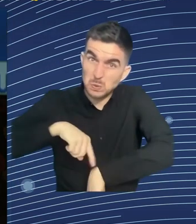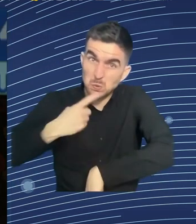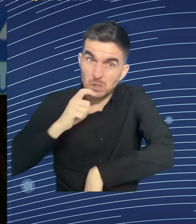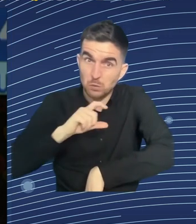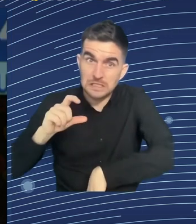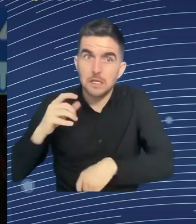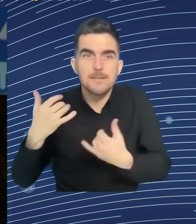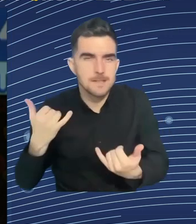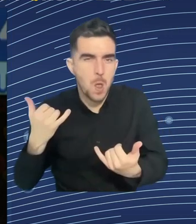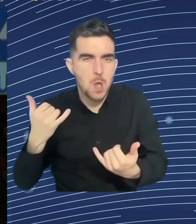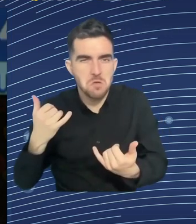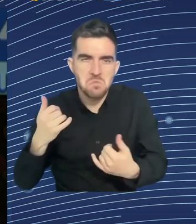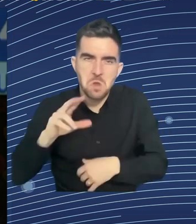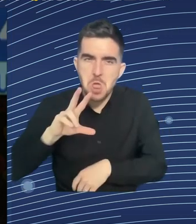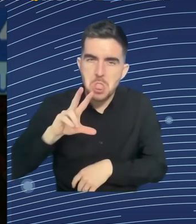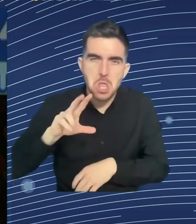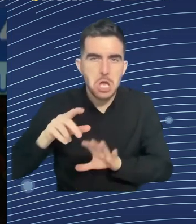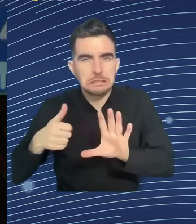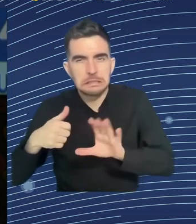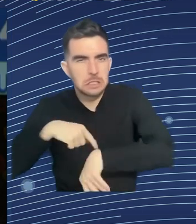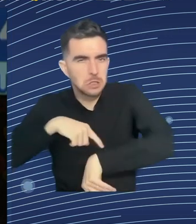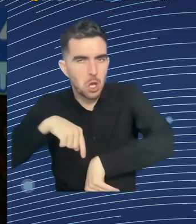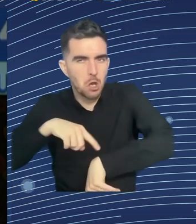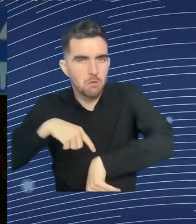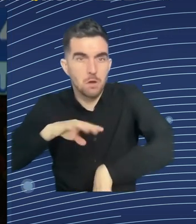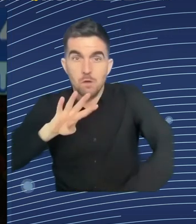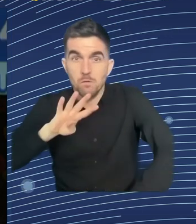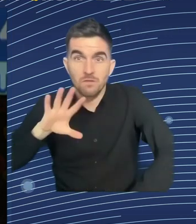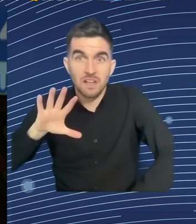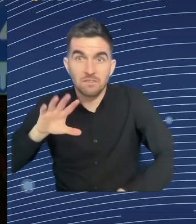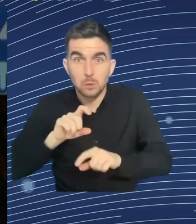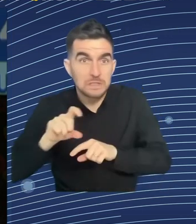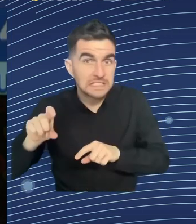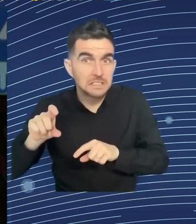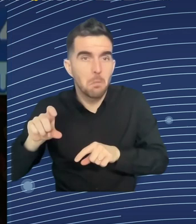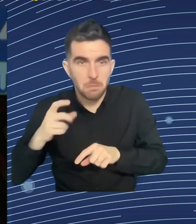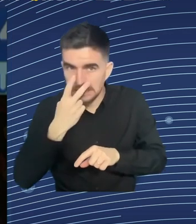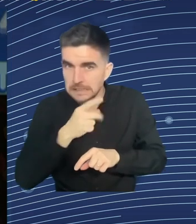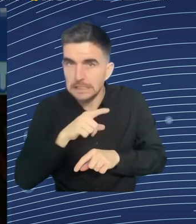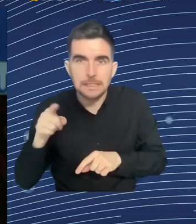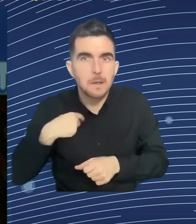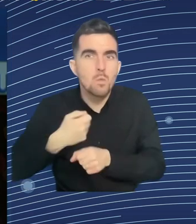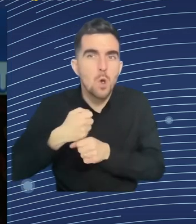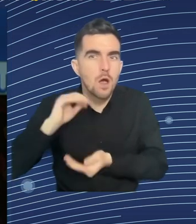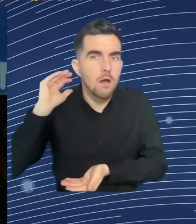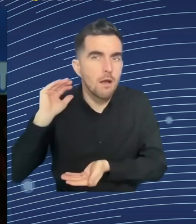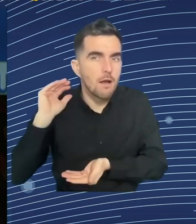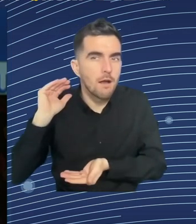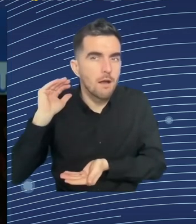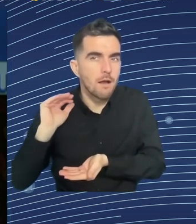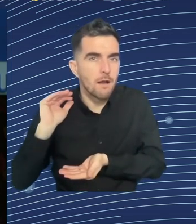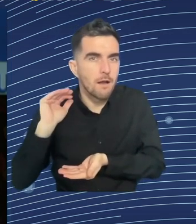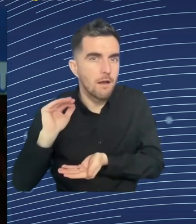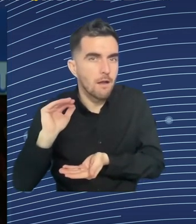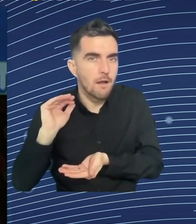And if you look over, I'm not sure if I have actually a slide later on, but if you look at which European countries work